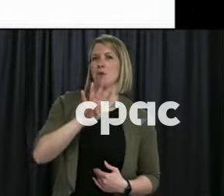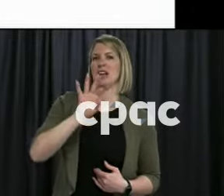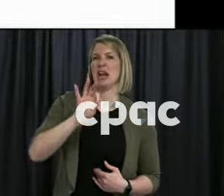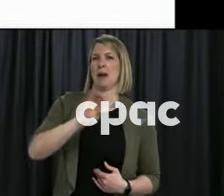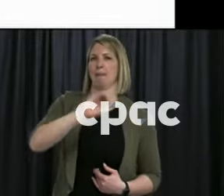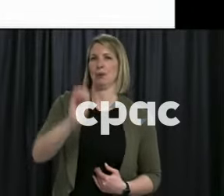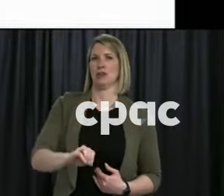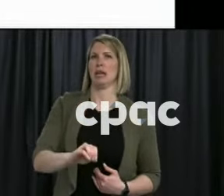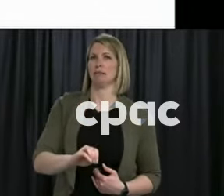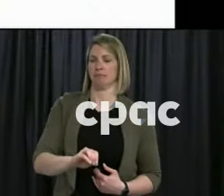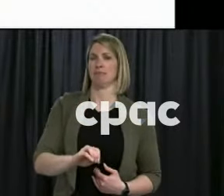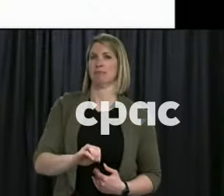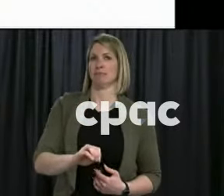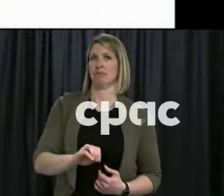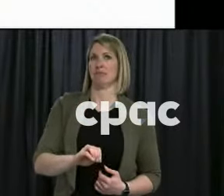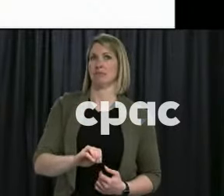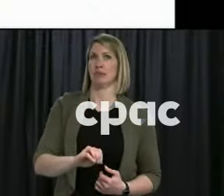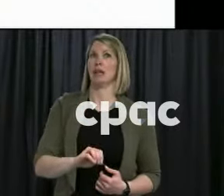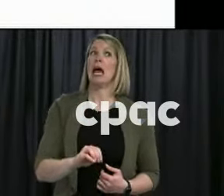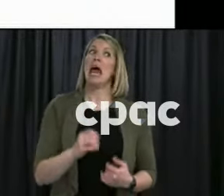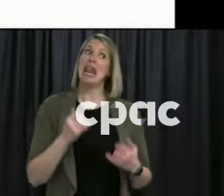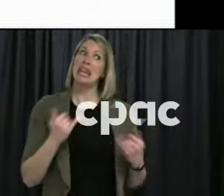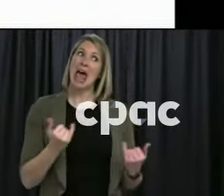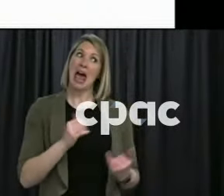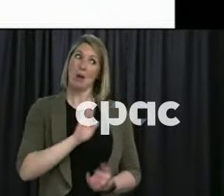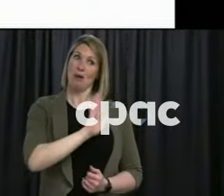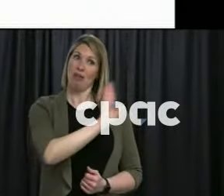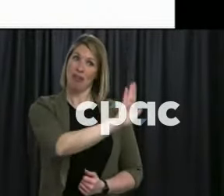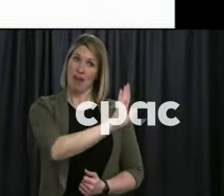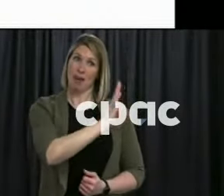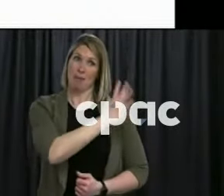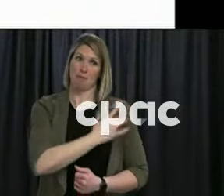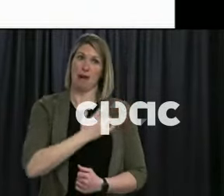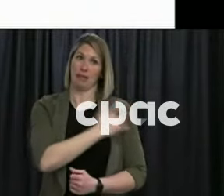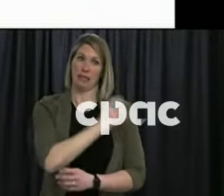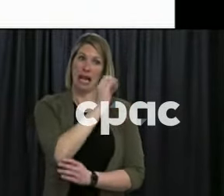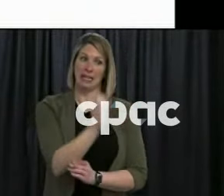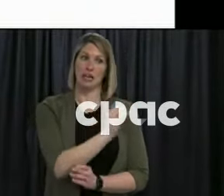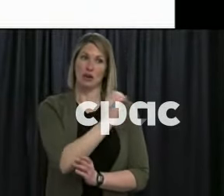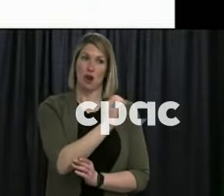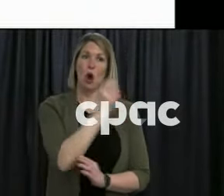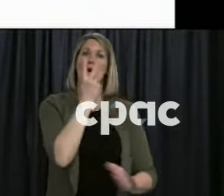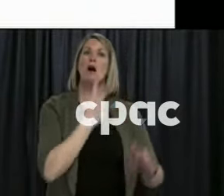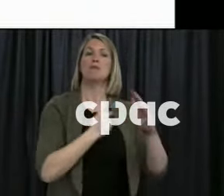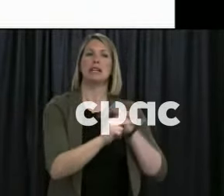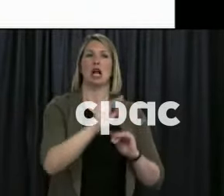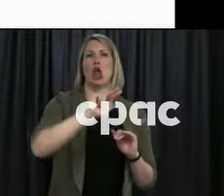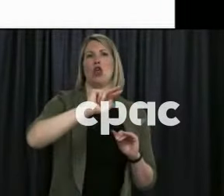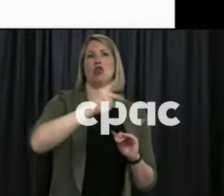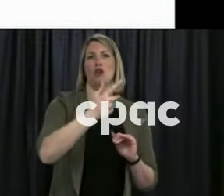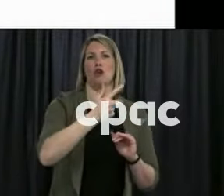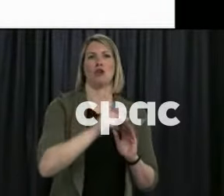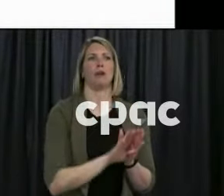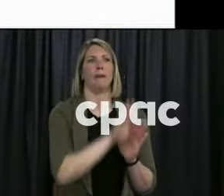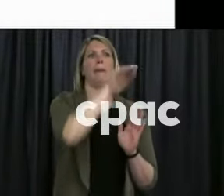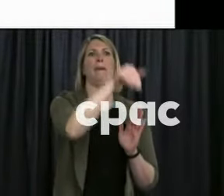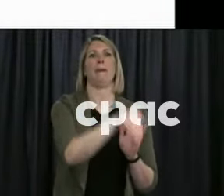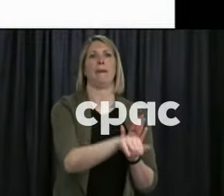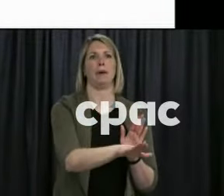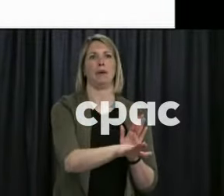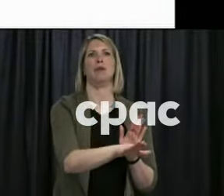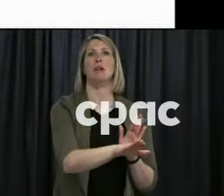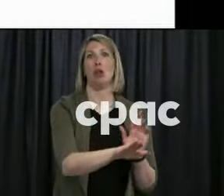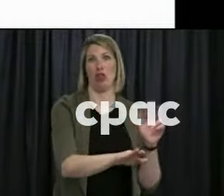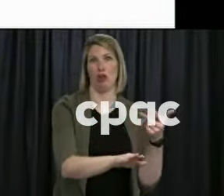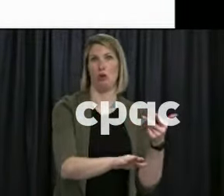predicting a third wave in Ontario. It is reasonable to assume that if the numbers go up in Ontario because a lot